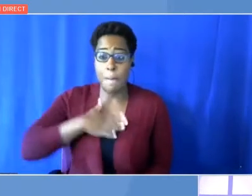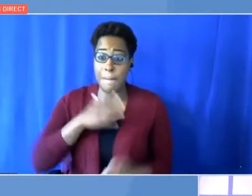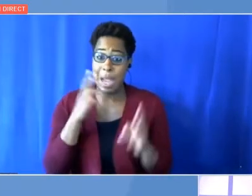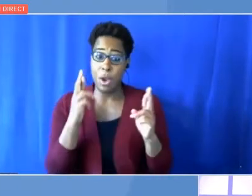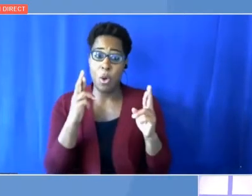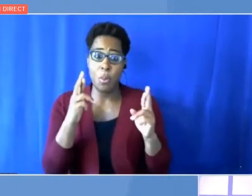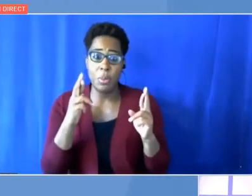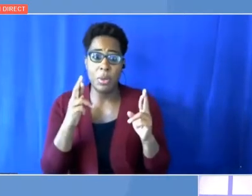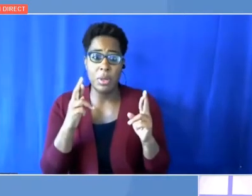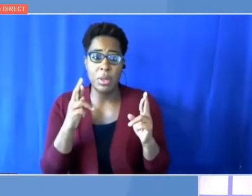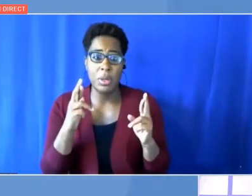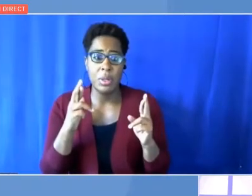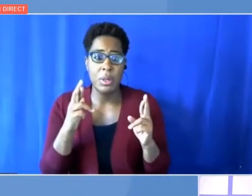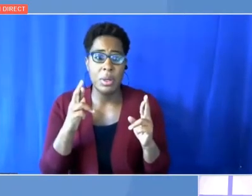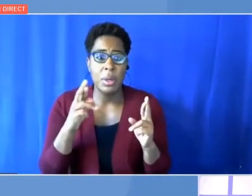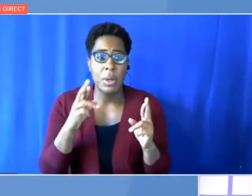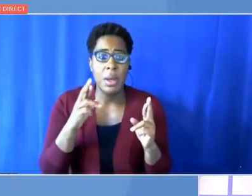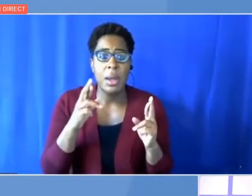the COP are running.